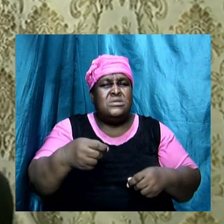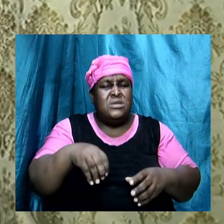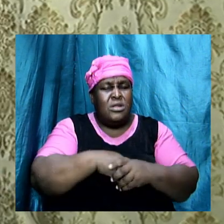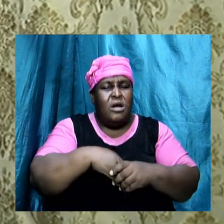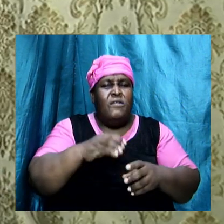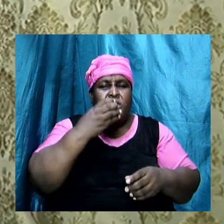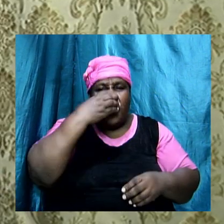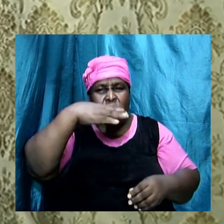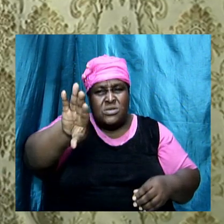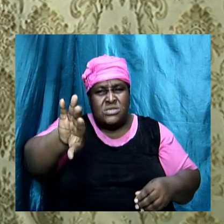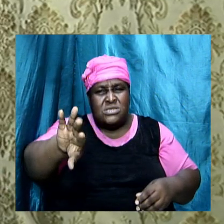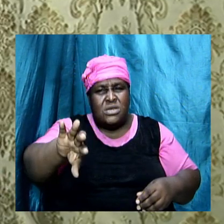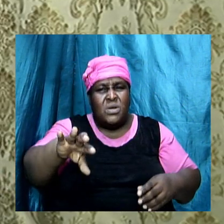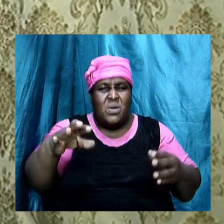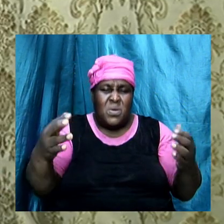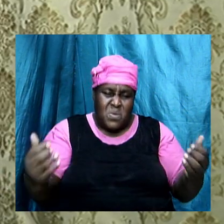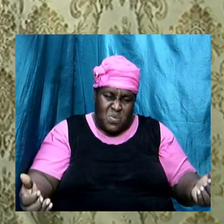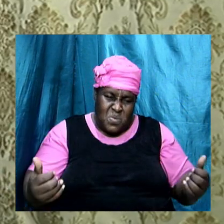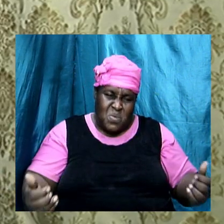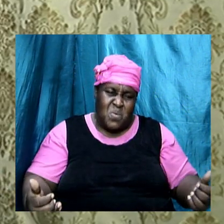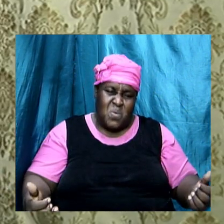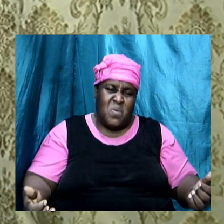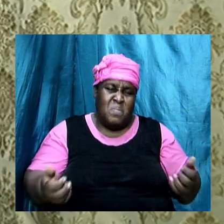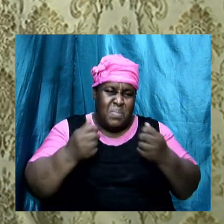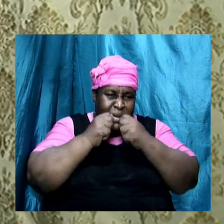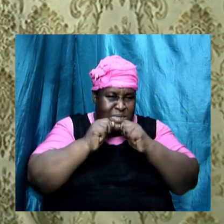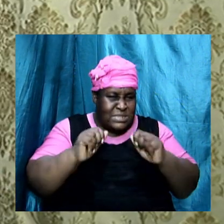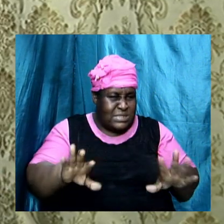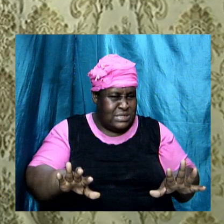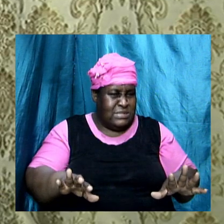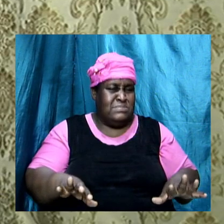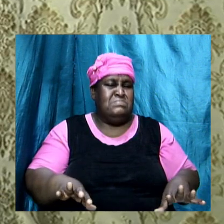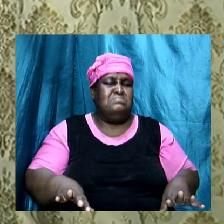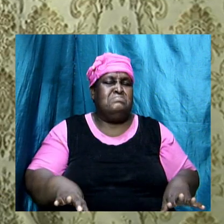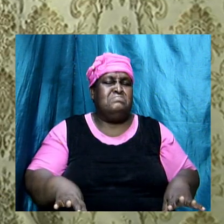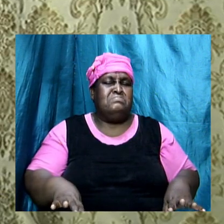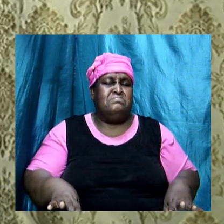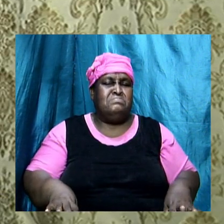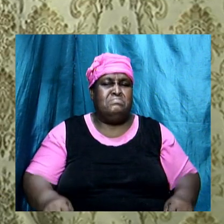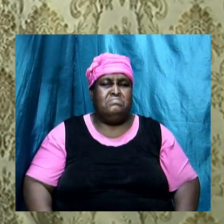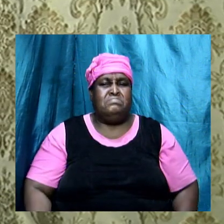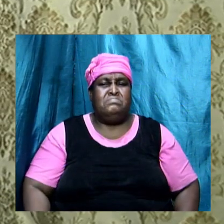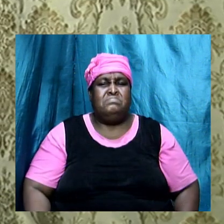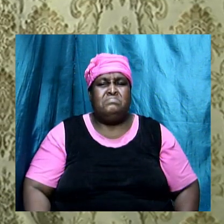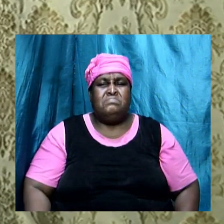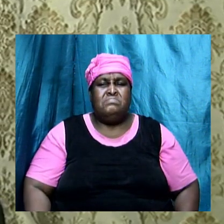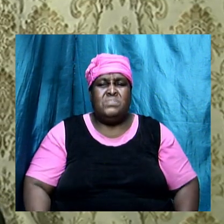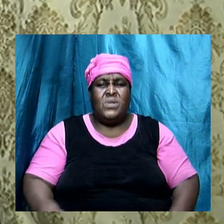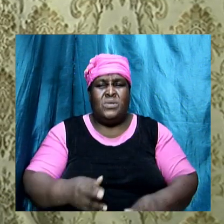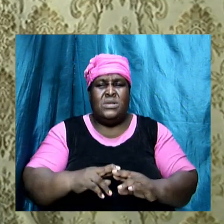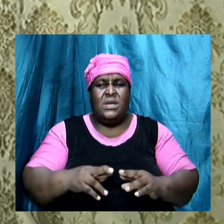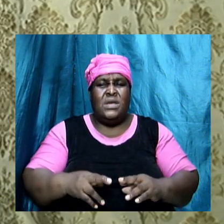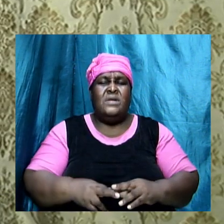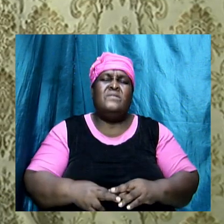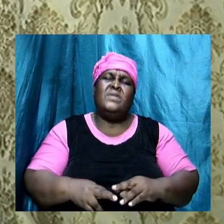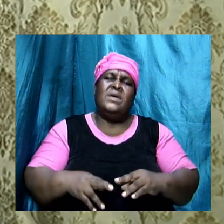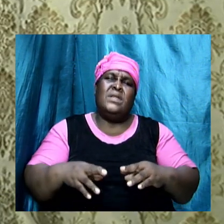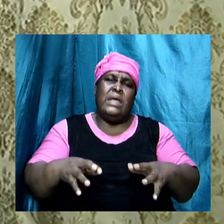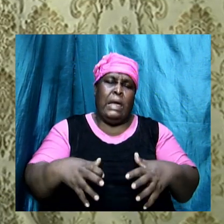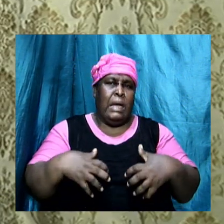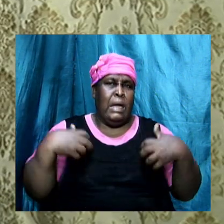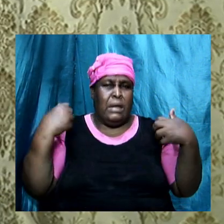he now advised Balak what to do in order to get the anger of God kingled